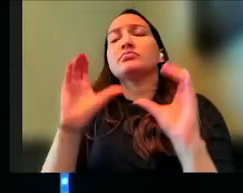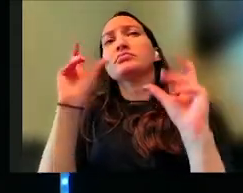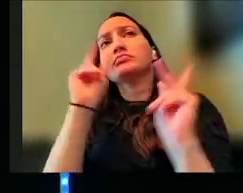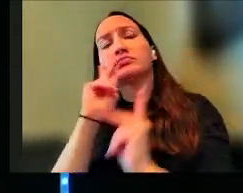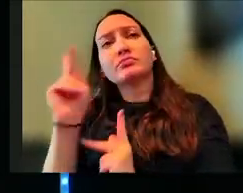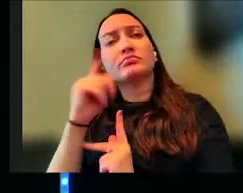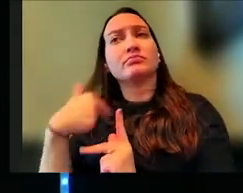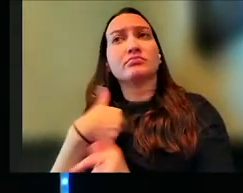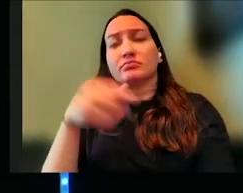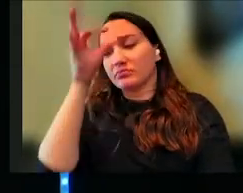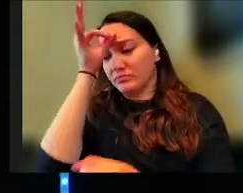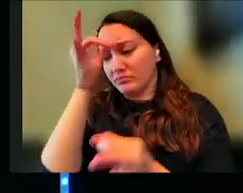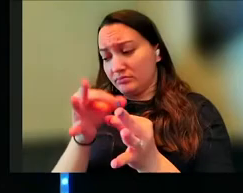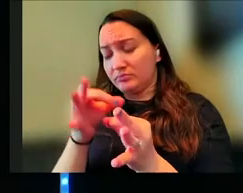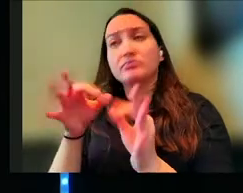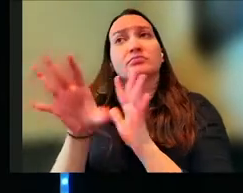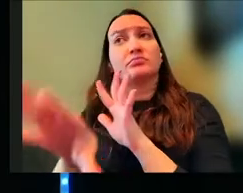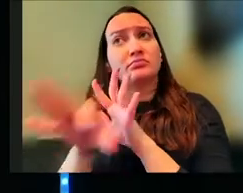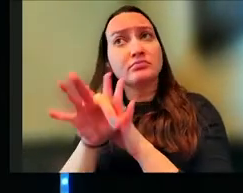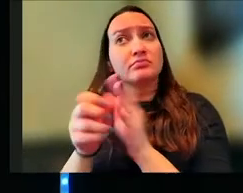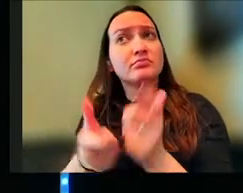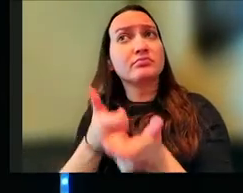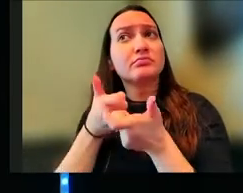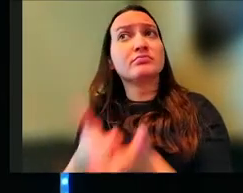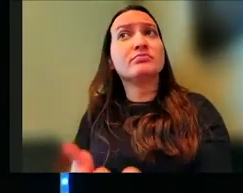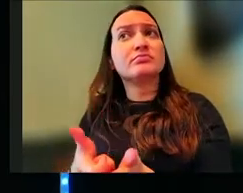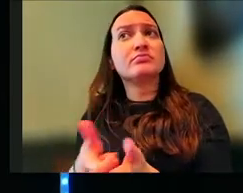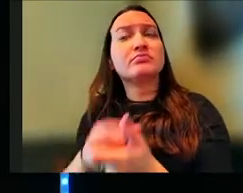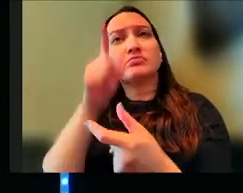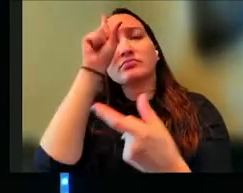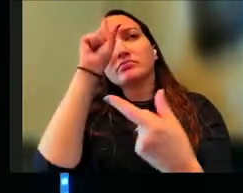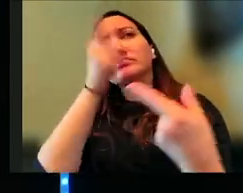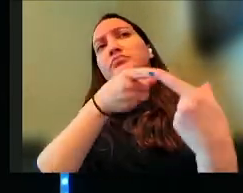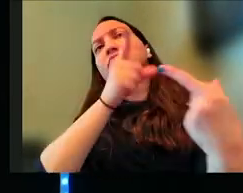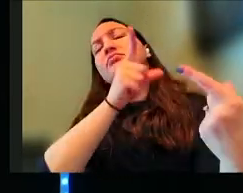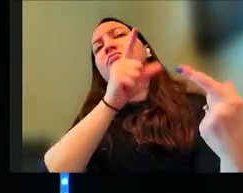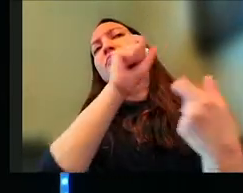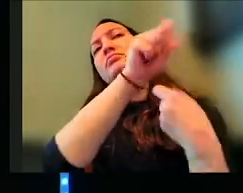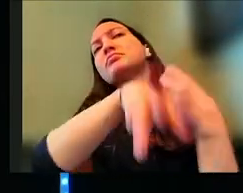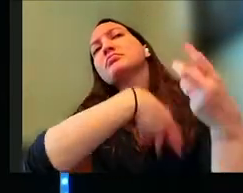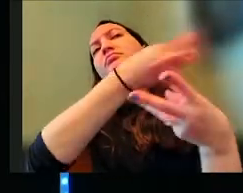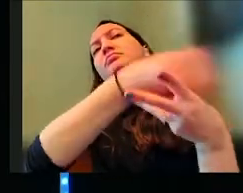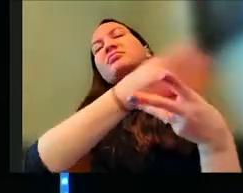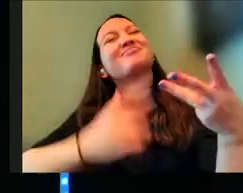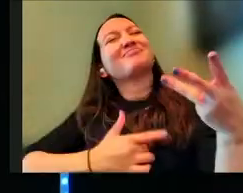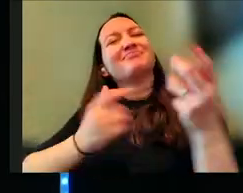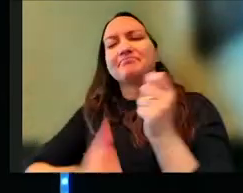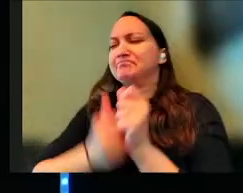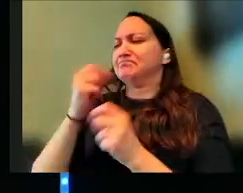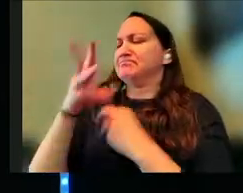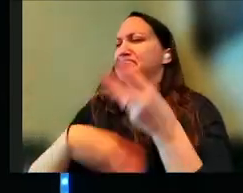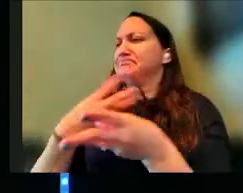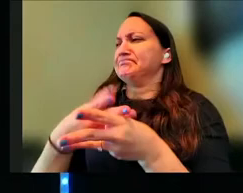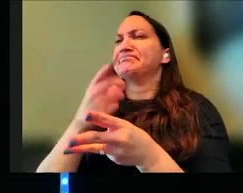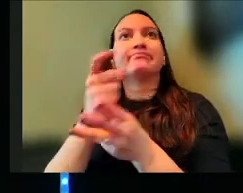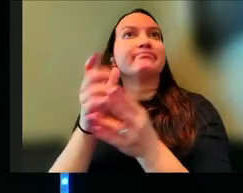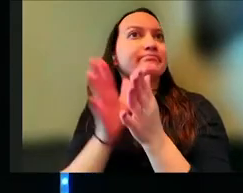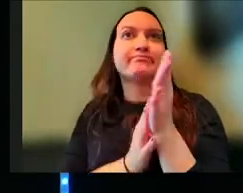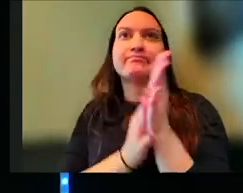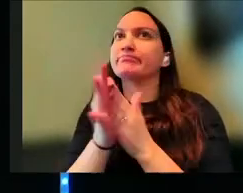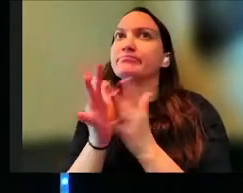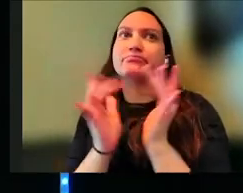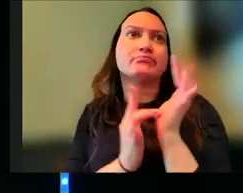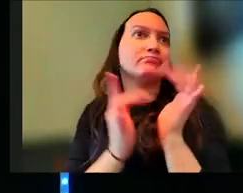faith and what we choose to follow as going against the grain of the world, right? It feels like majority of the world isn't pursuing Jesus. And so we